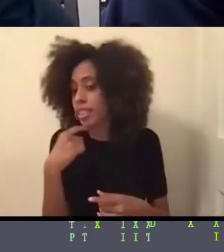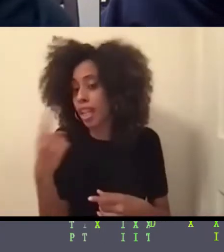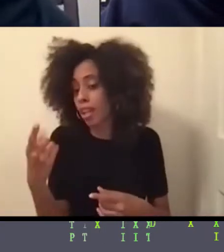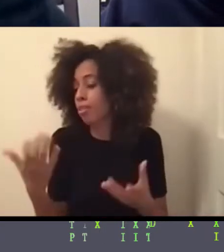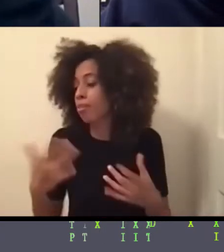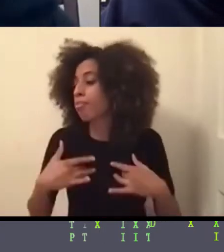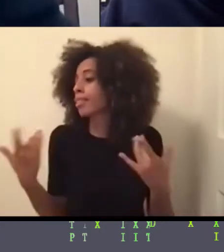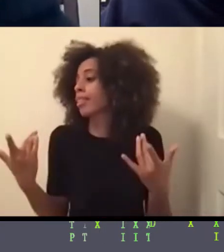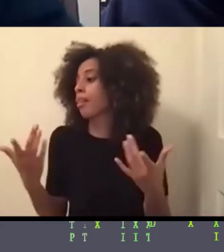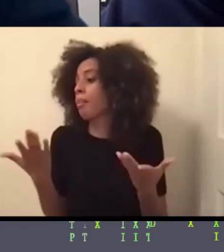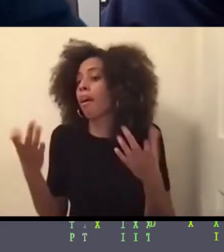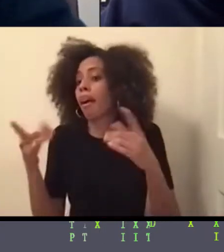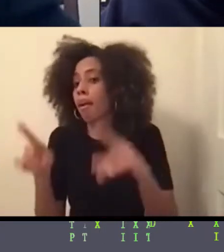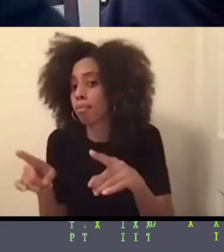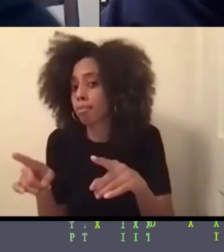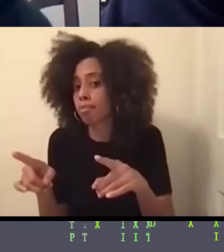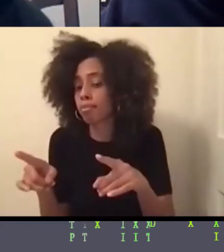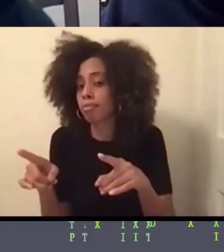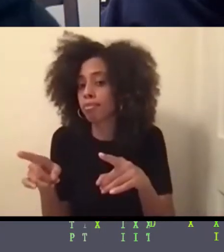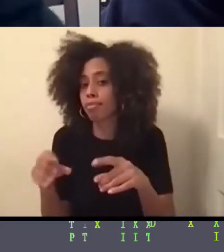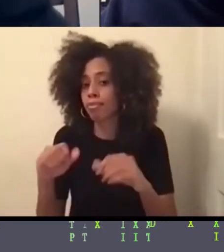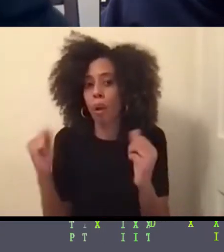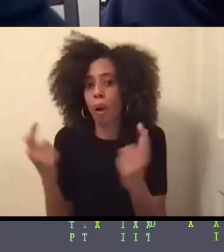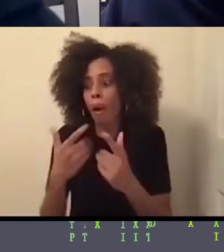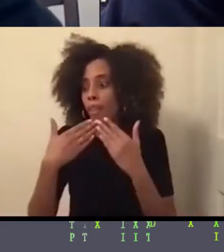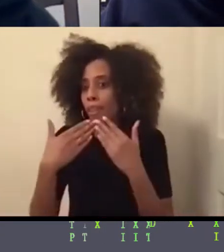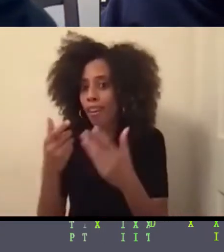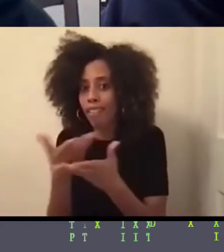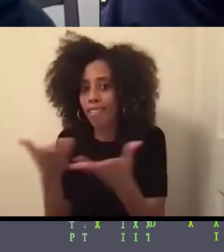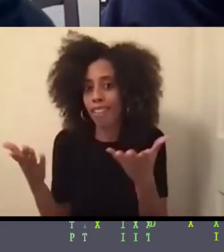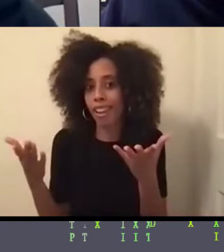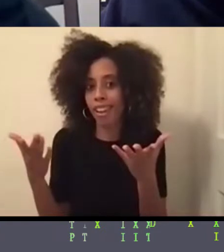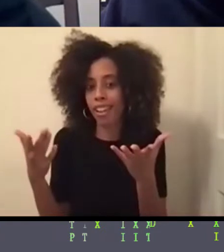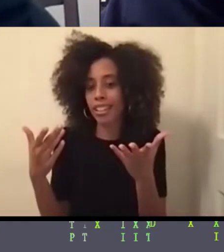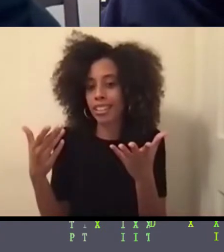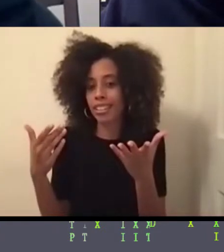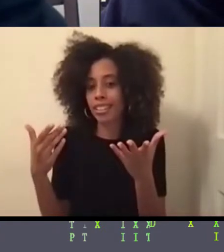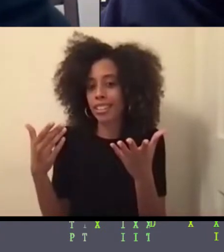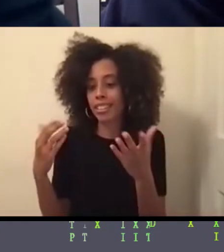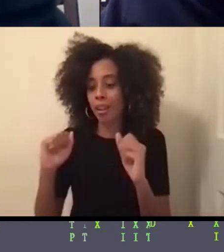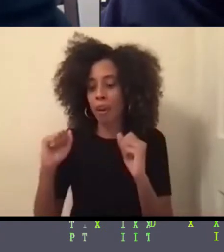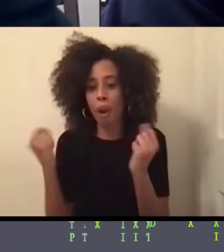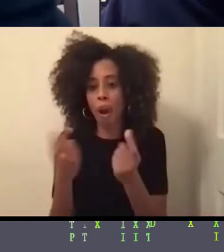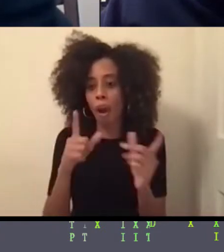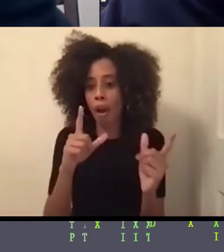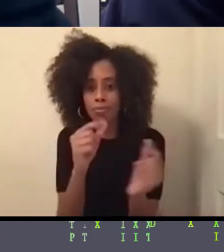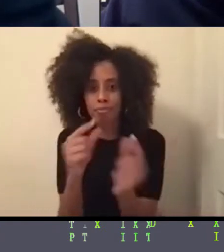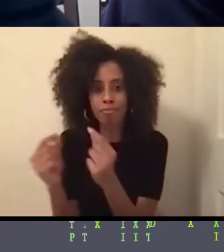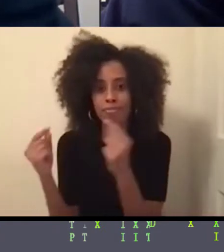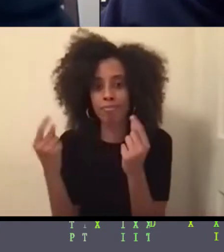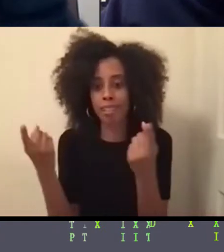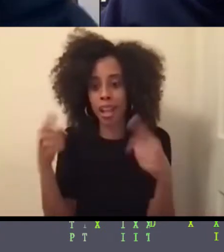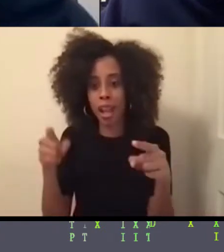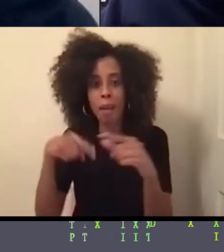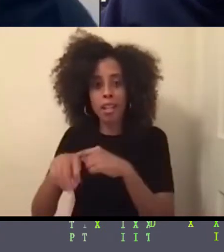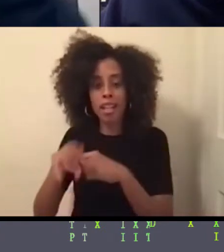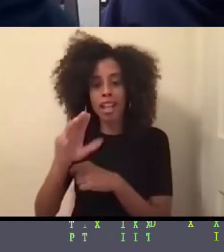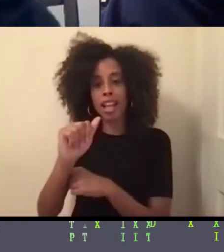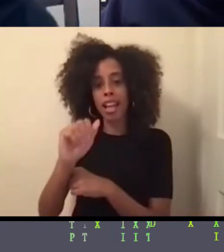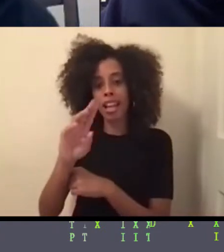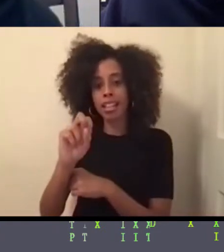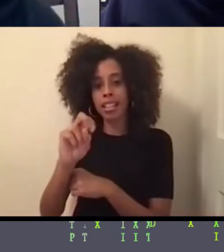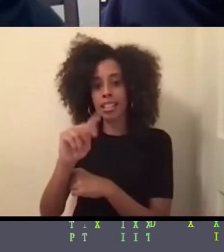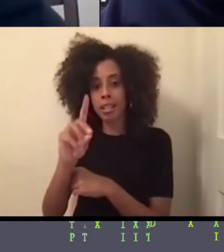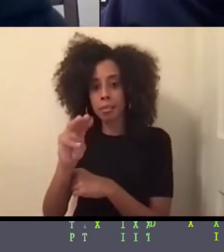Right? And we talk about all the good, the good stuff, and I be telling them all the teachers going on in that community, and I be like, what, girl, what? Right?